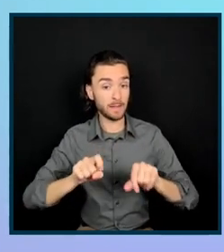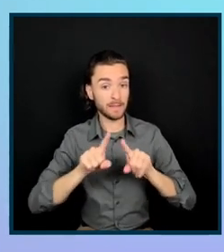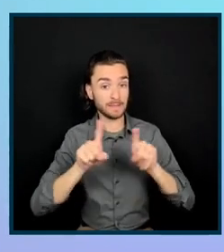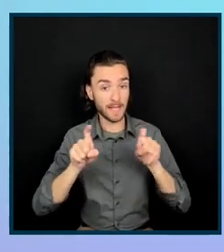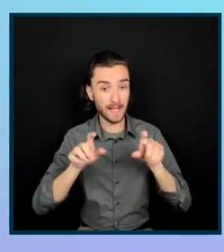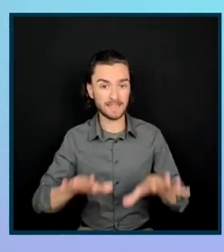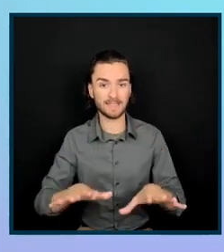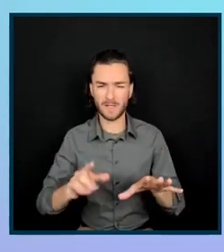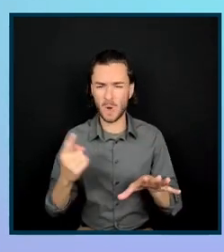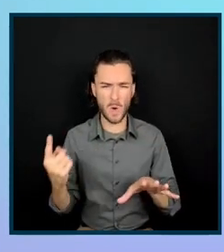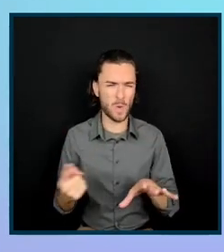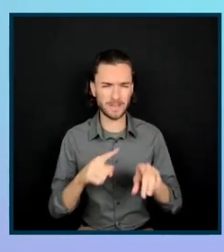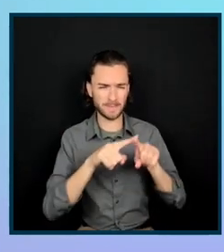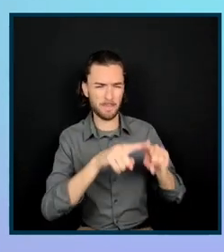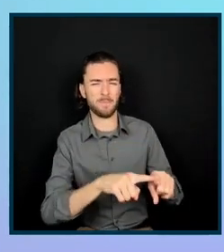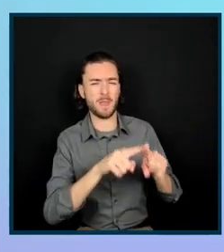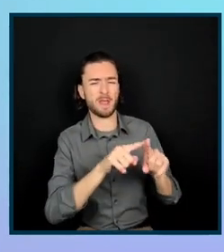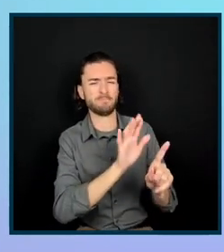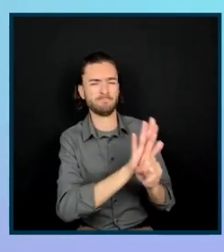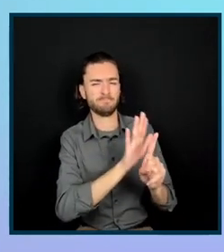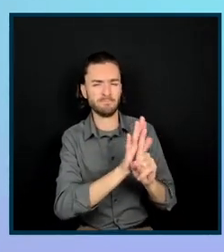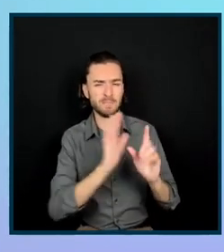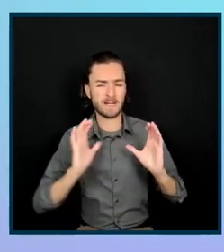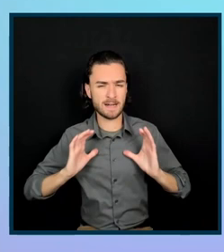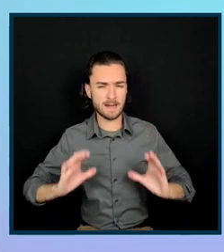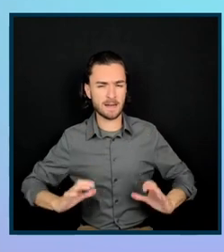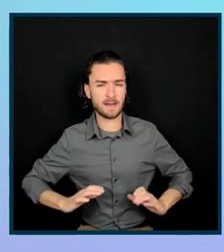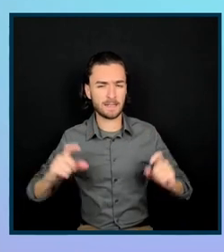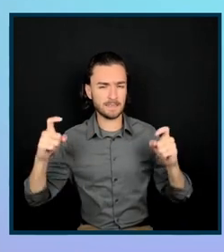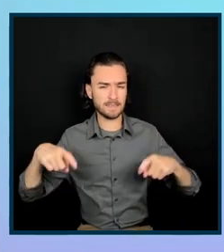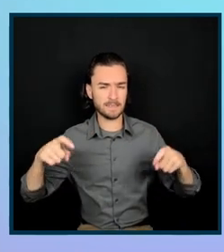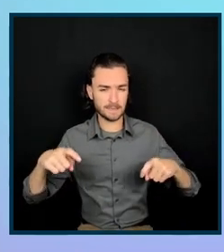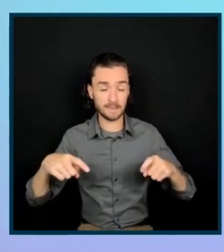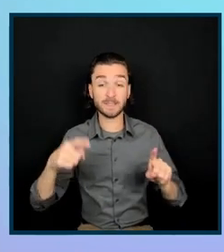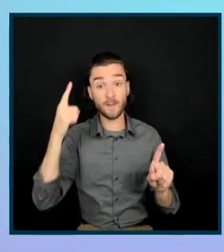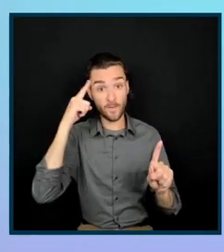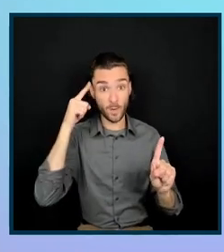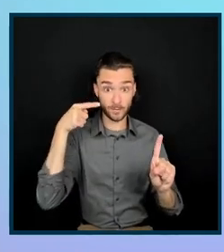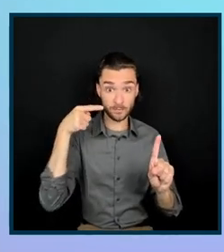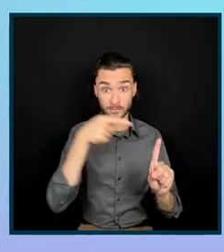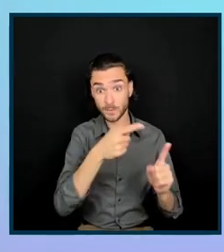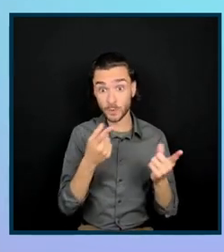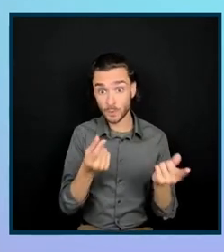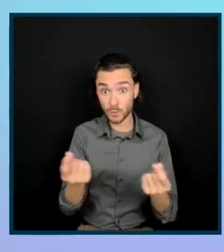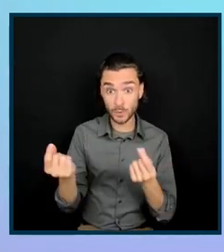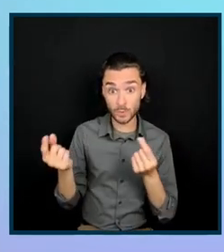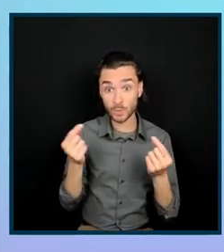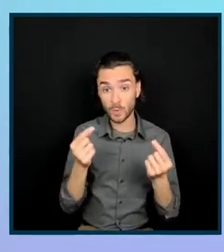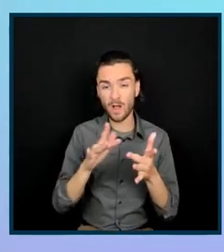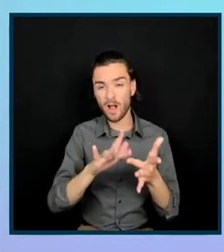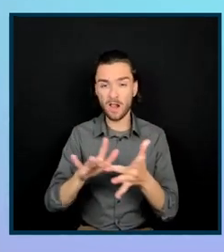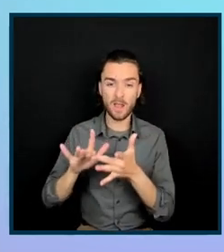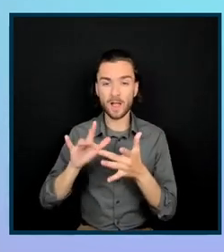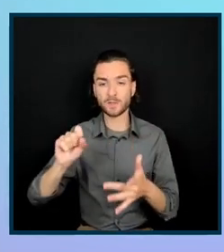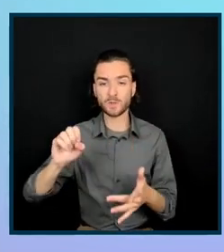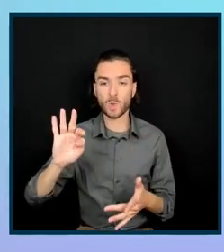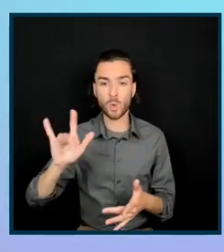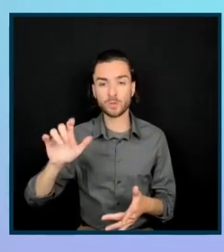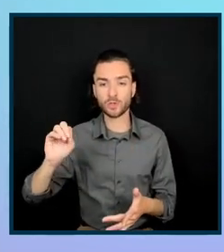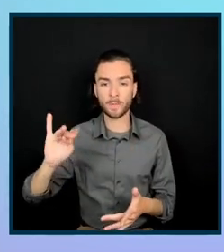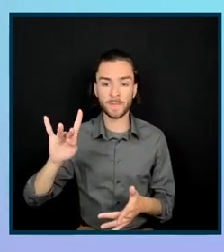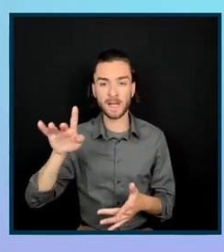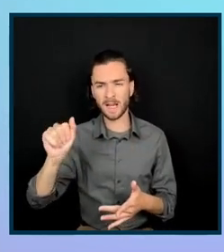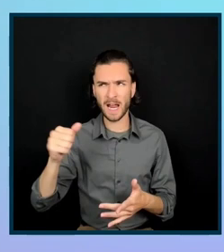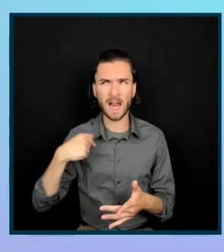and their needs. So, for this particular client, we did social media pushes. So, I believe we did one on Twitter